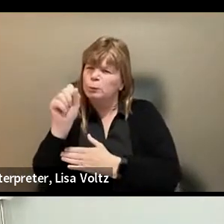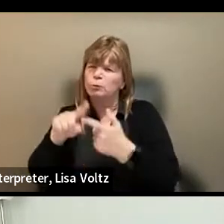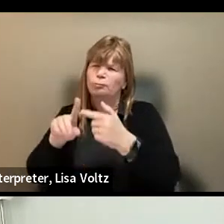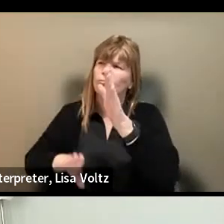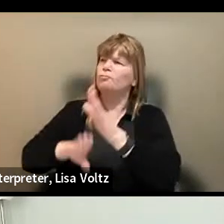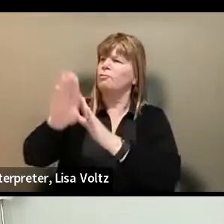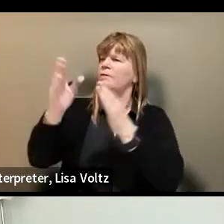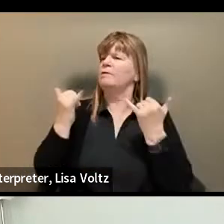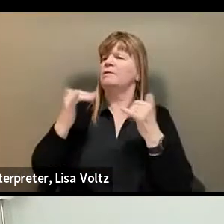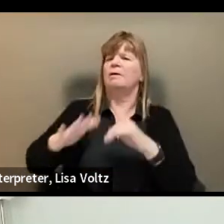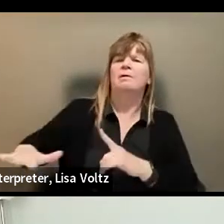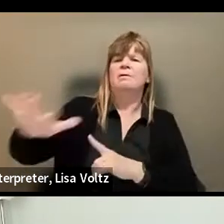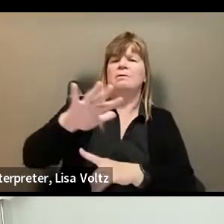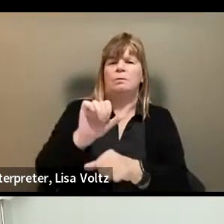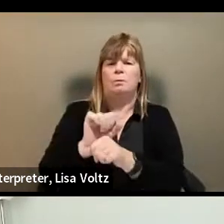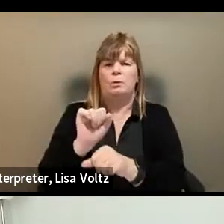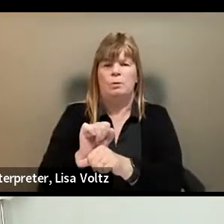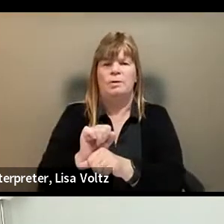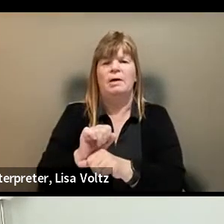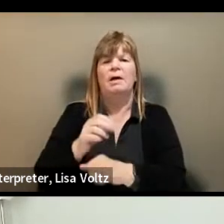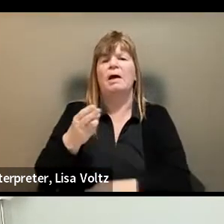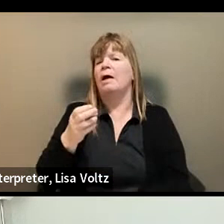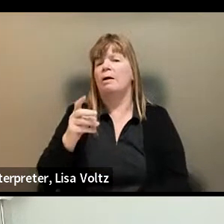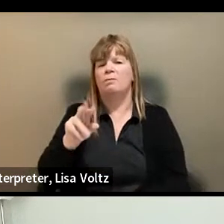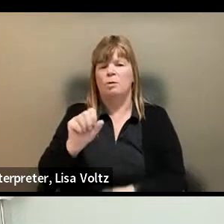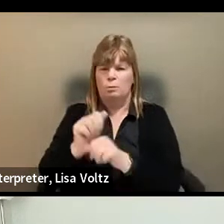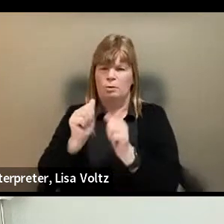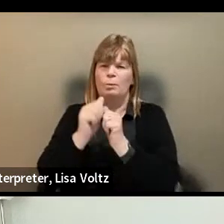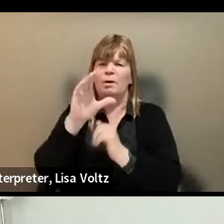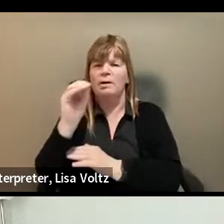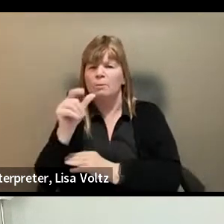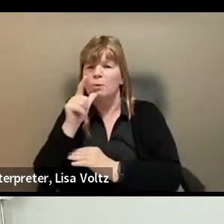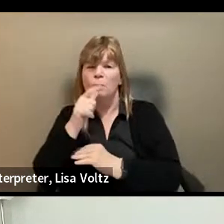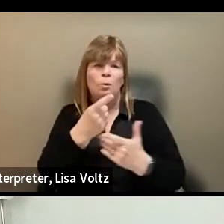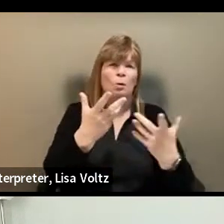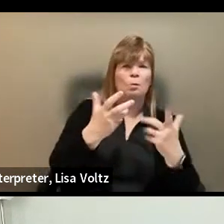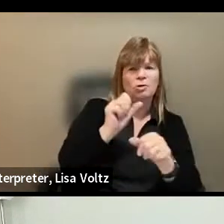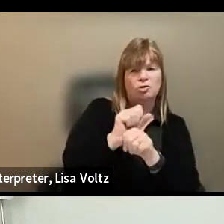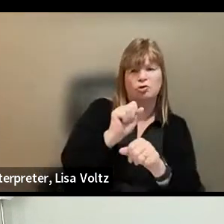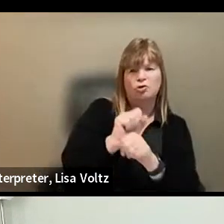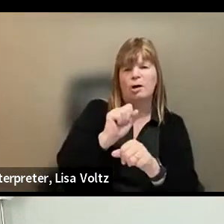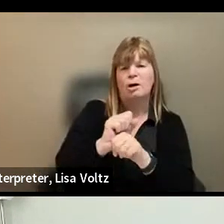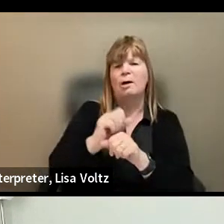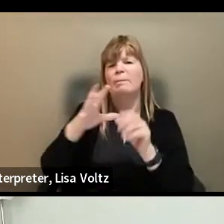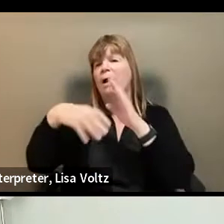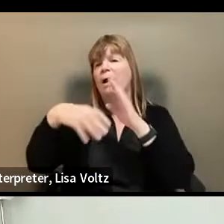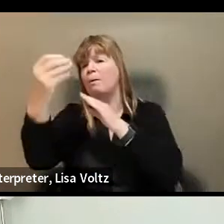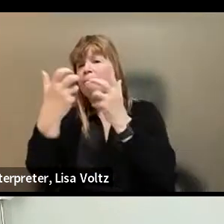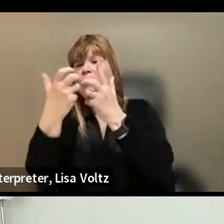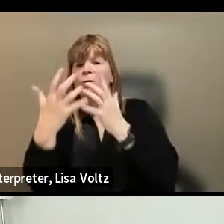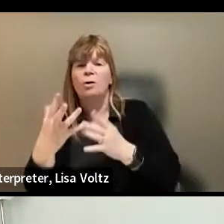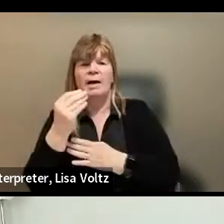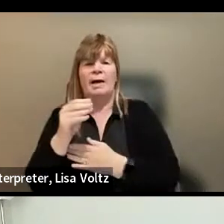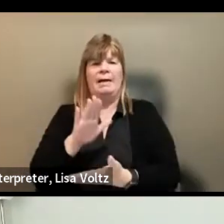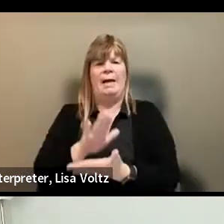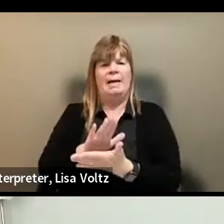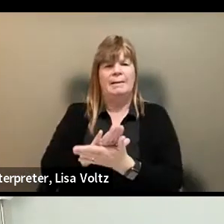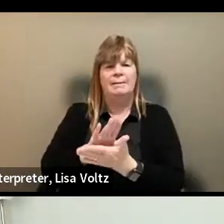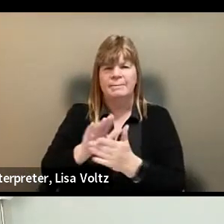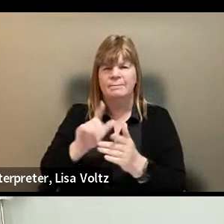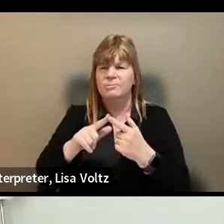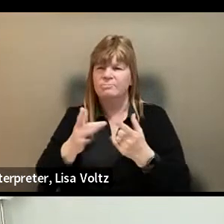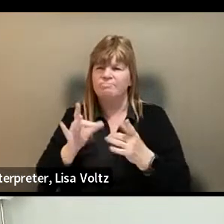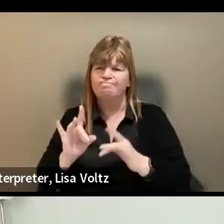today's work environment. Heather works with employers and job seekers, external partners and academics to provide thought